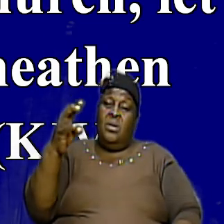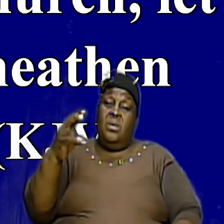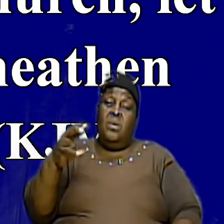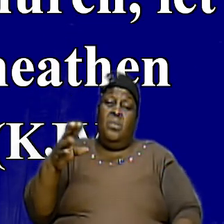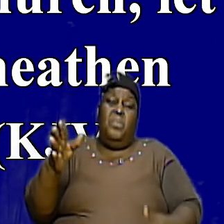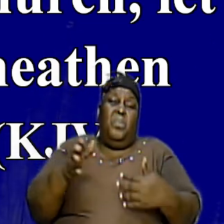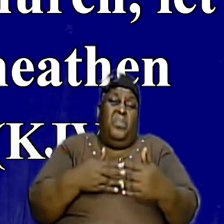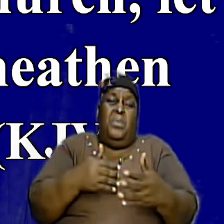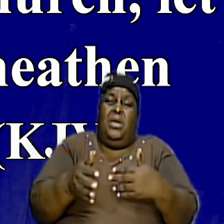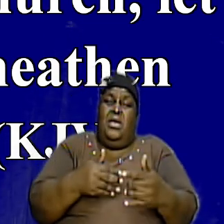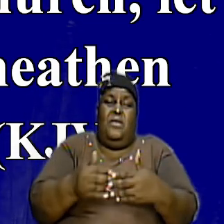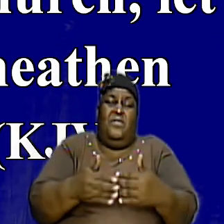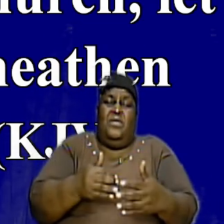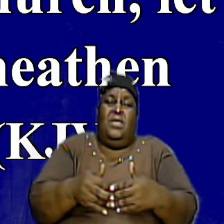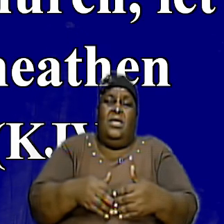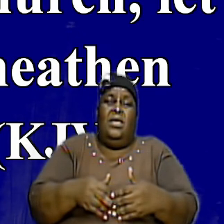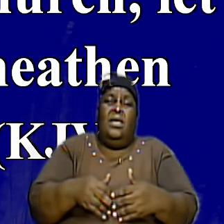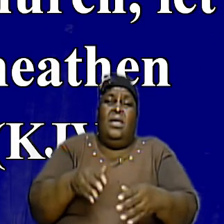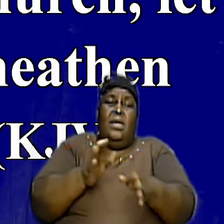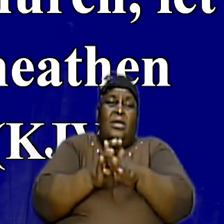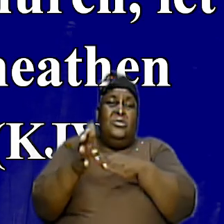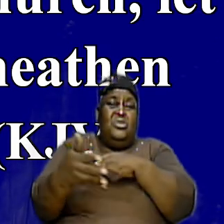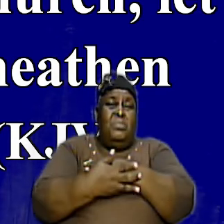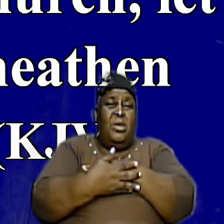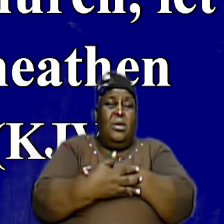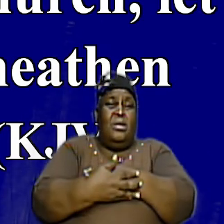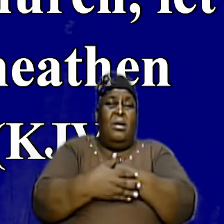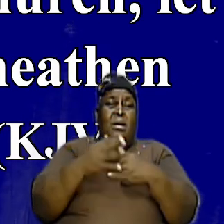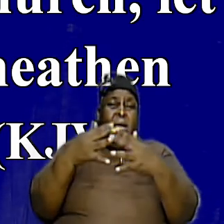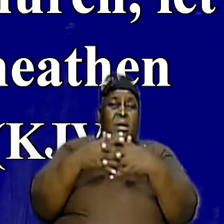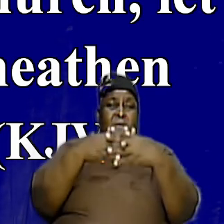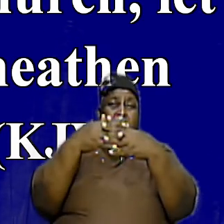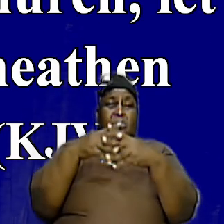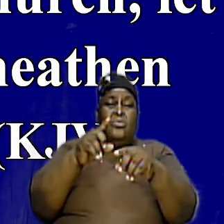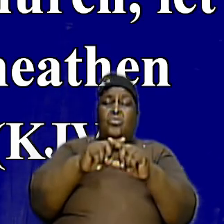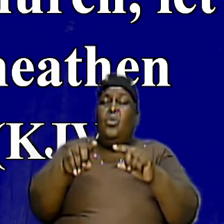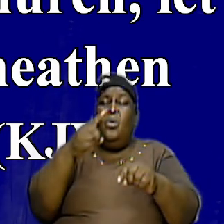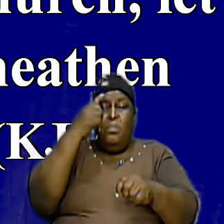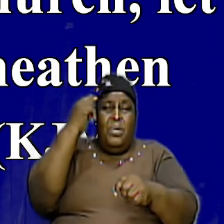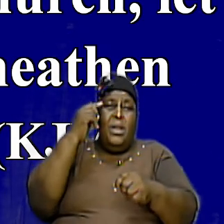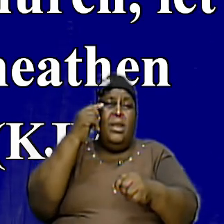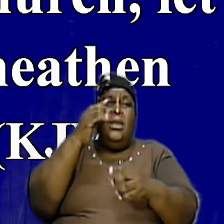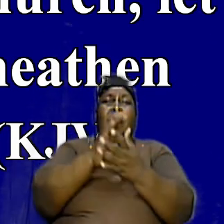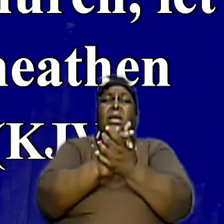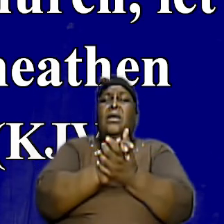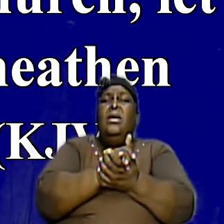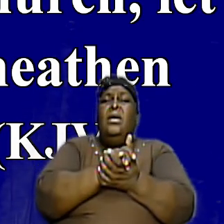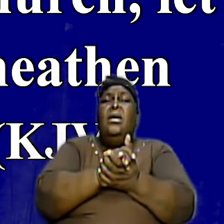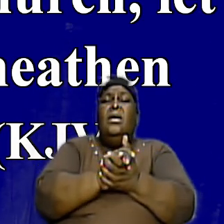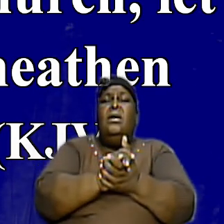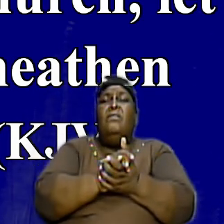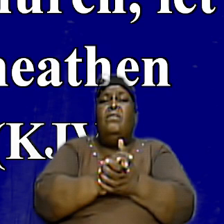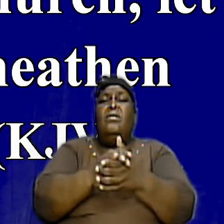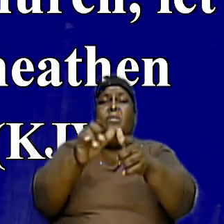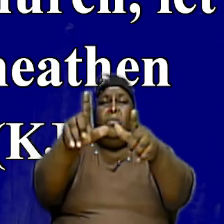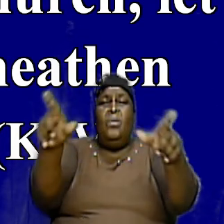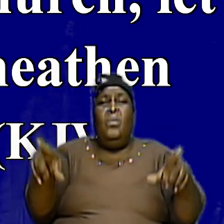.S. We Have The Local Church Do Not Believe That A Local Church If Them Walking With God Is